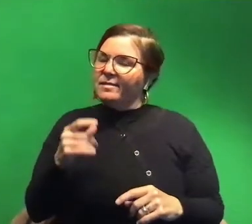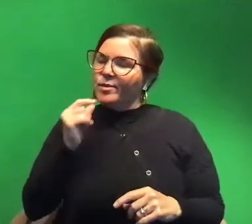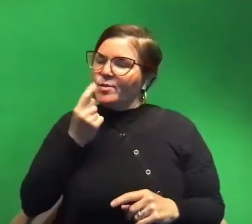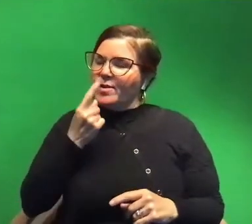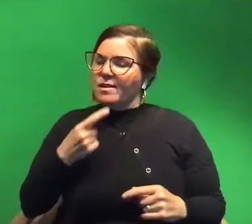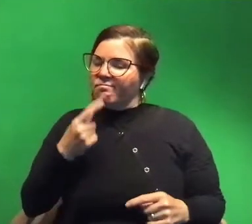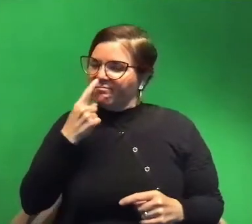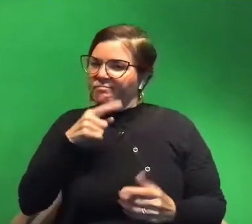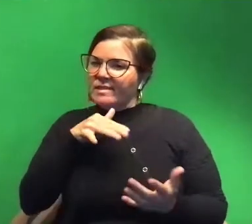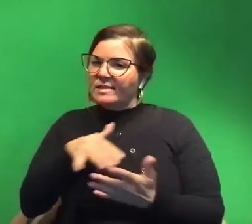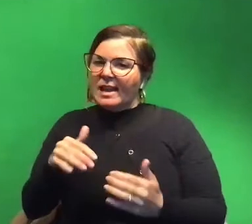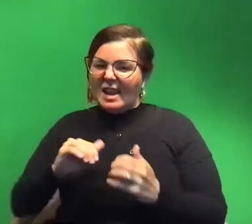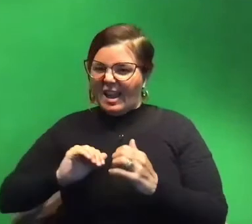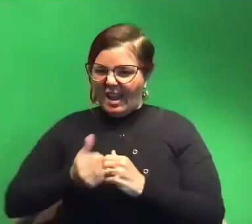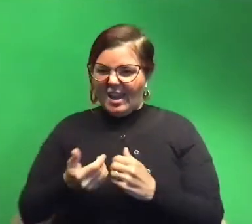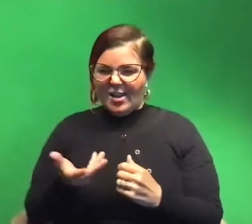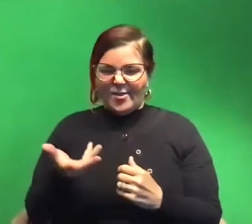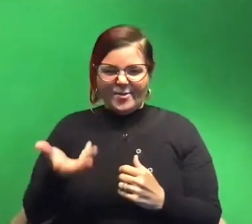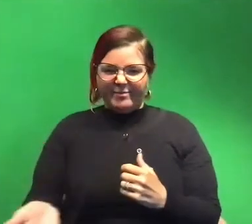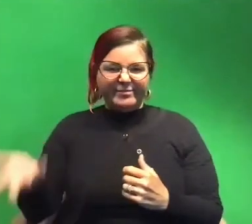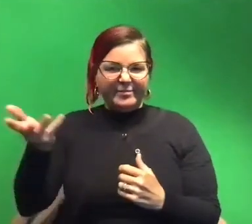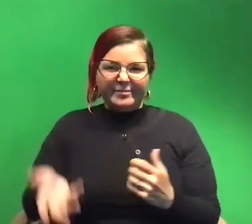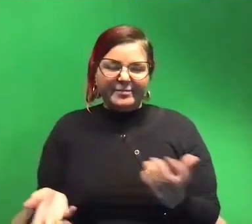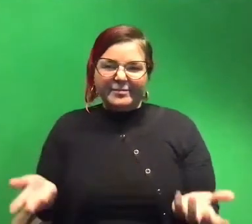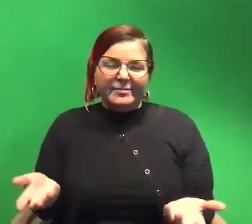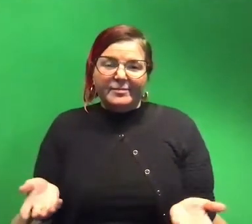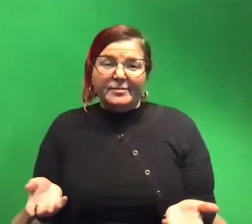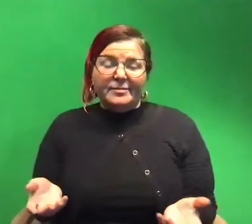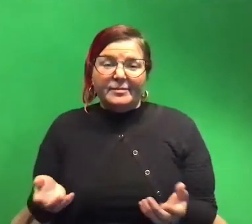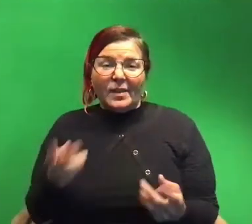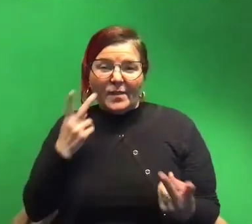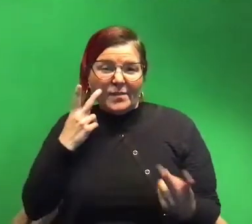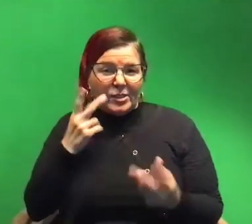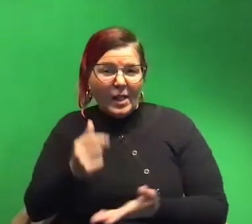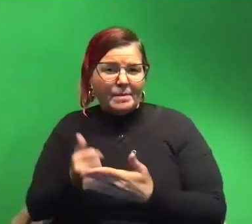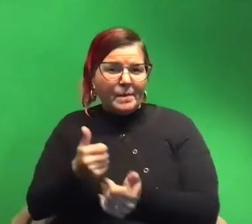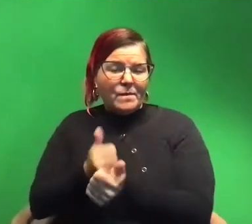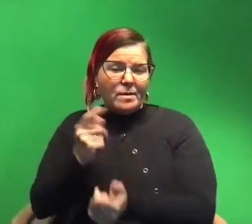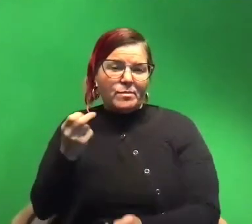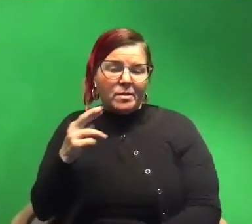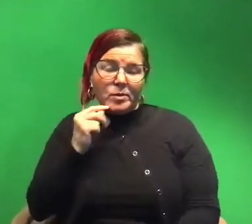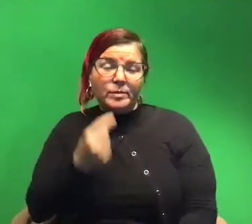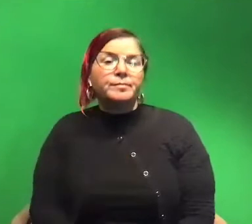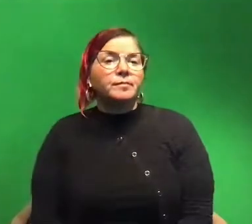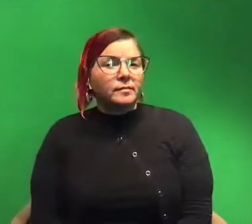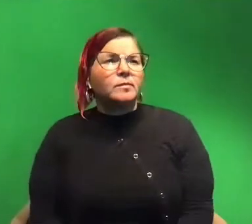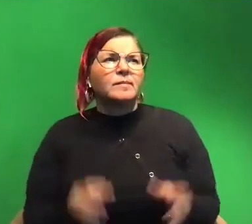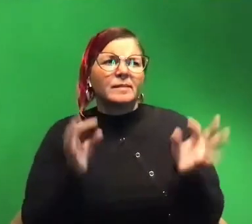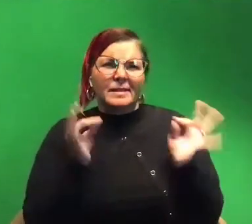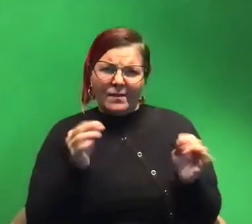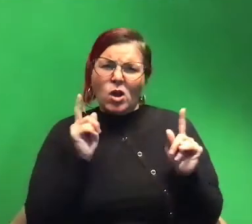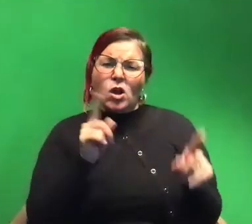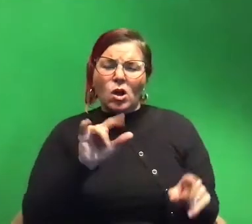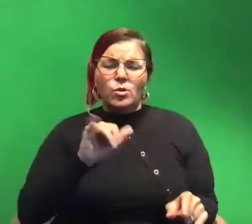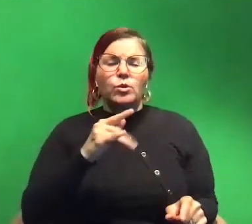look at how how their um how their vision helps them avoid a predator. Yeah definitely go on youtube